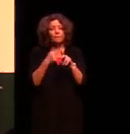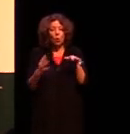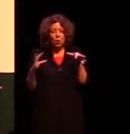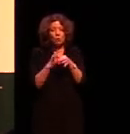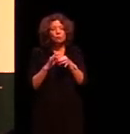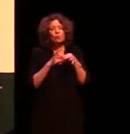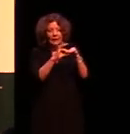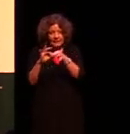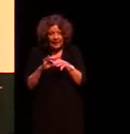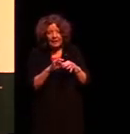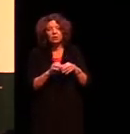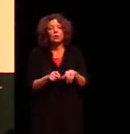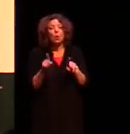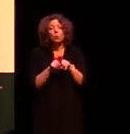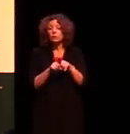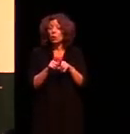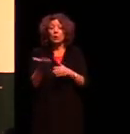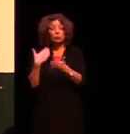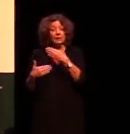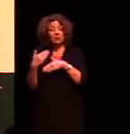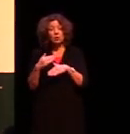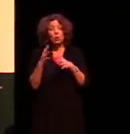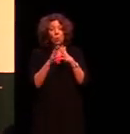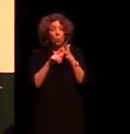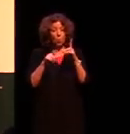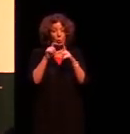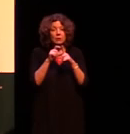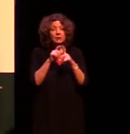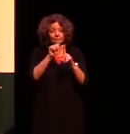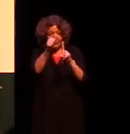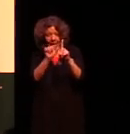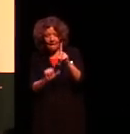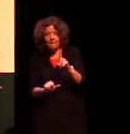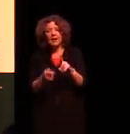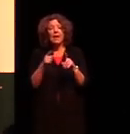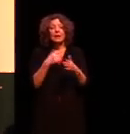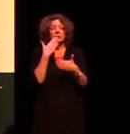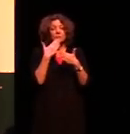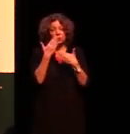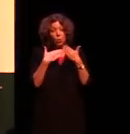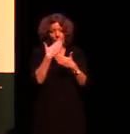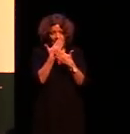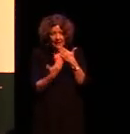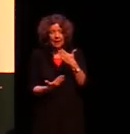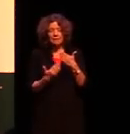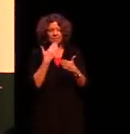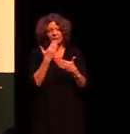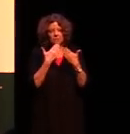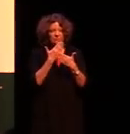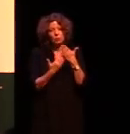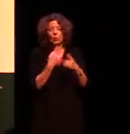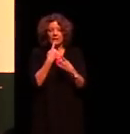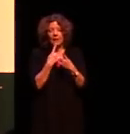a traditional woodcarver, a storyteller, and an educator of Aboriginal culture.